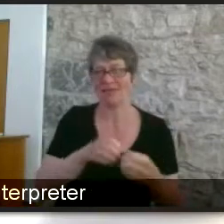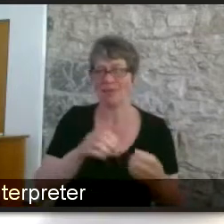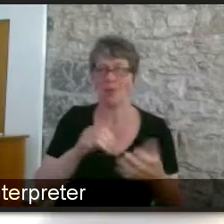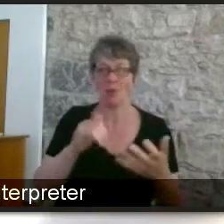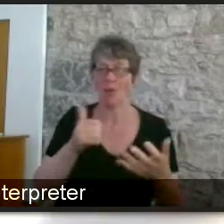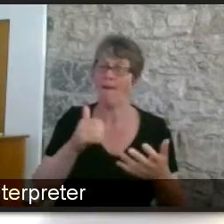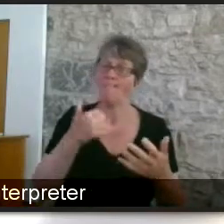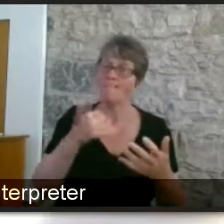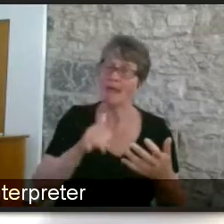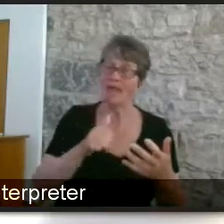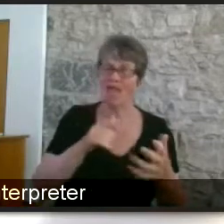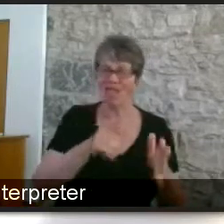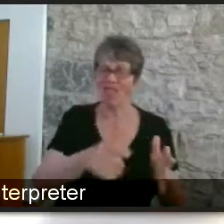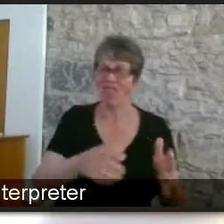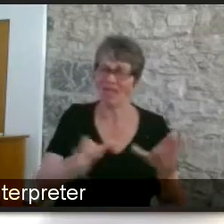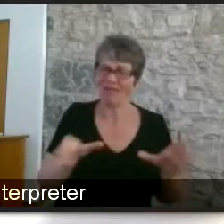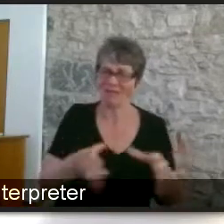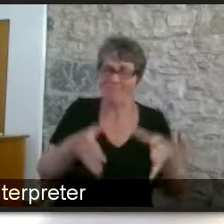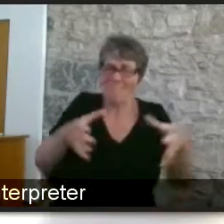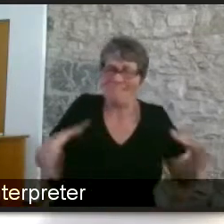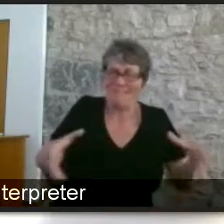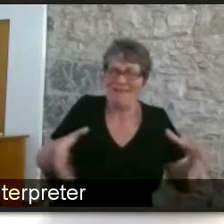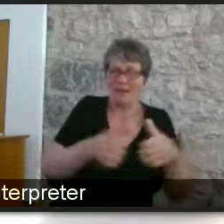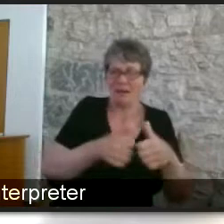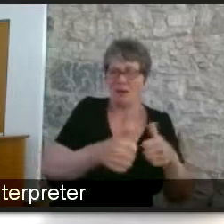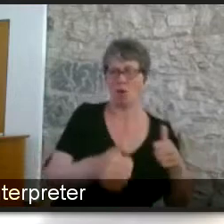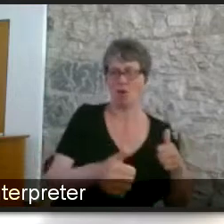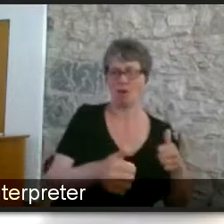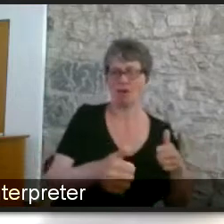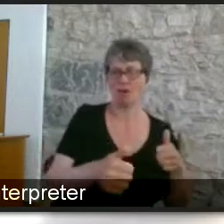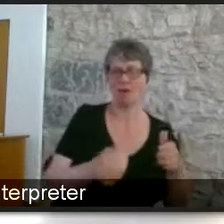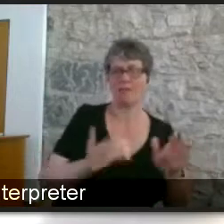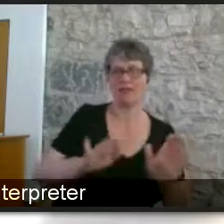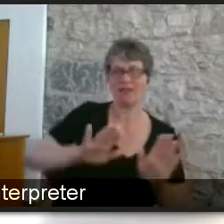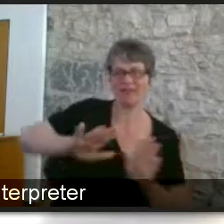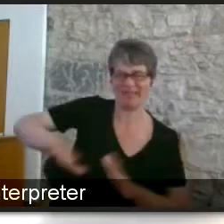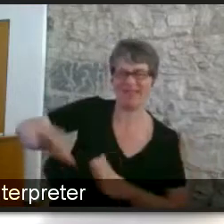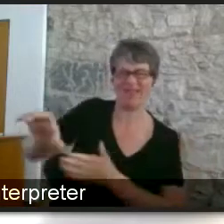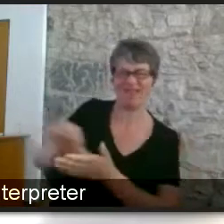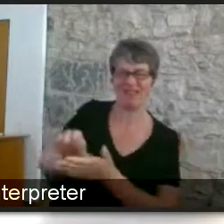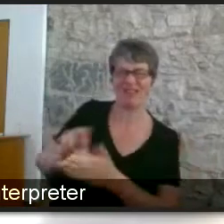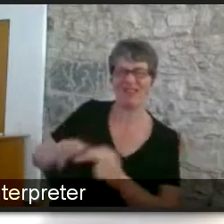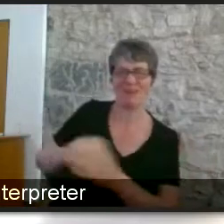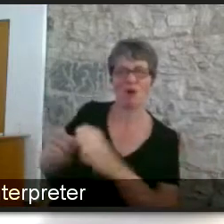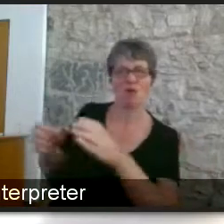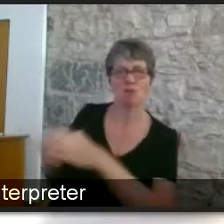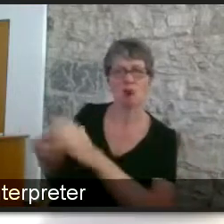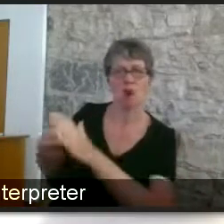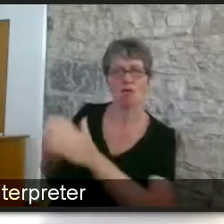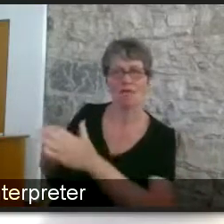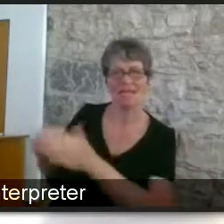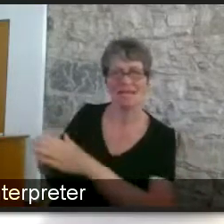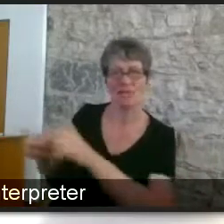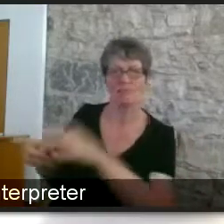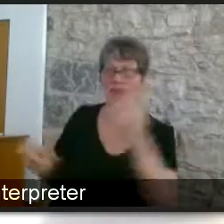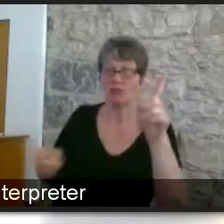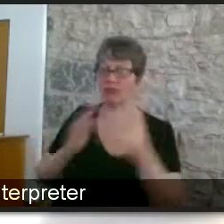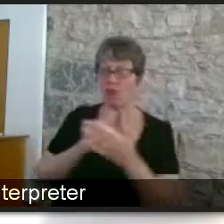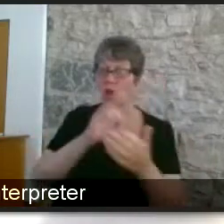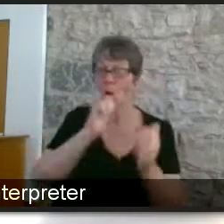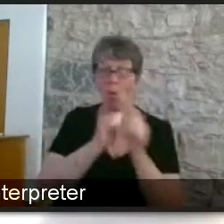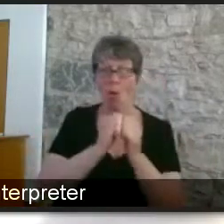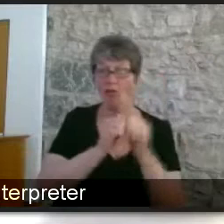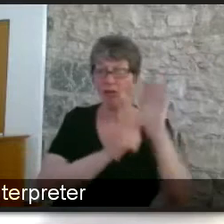for smaller employers um but it would be nice if the smaller employers could actually access it well i thank you for that i